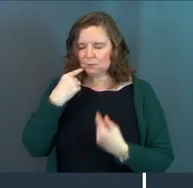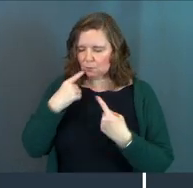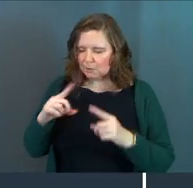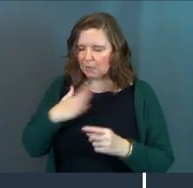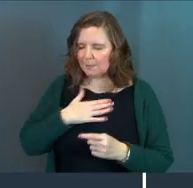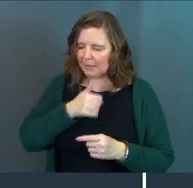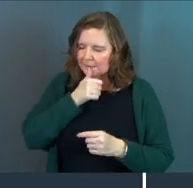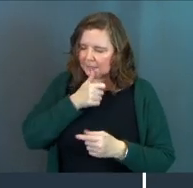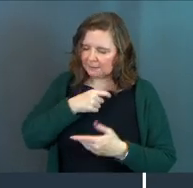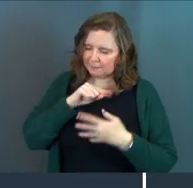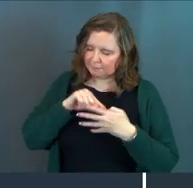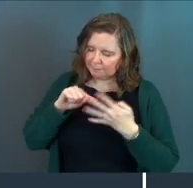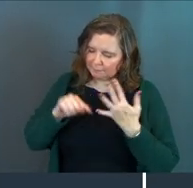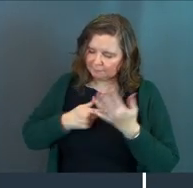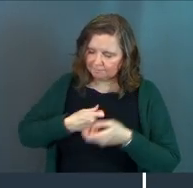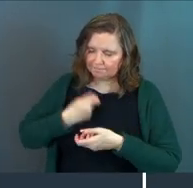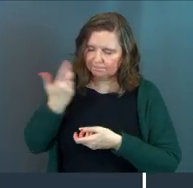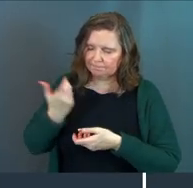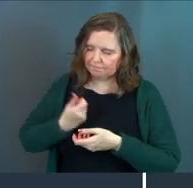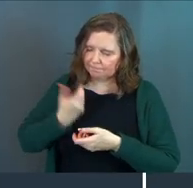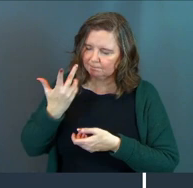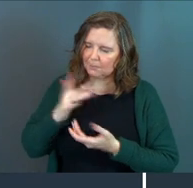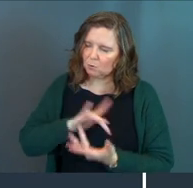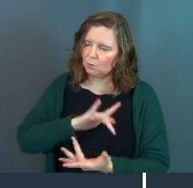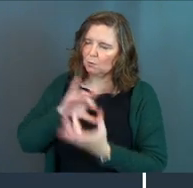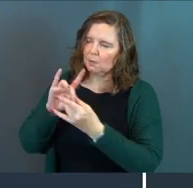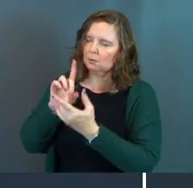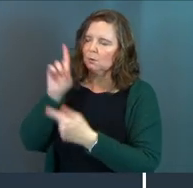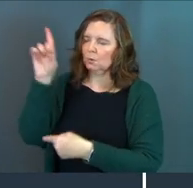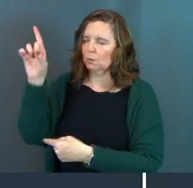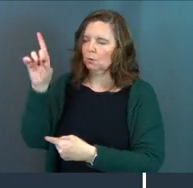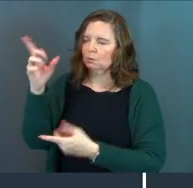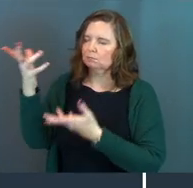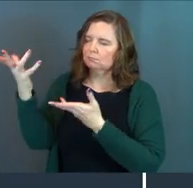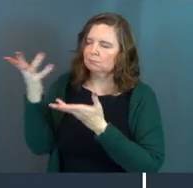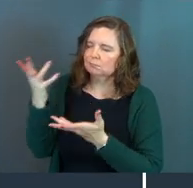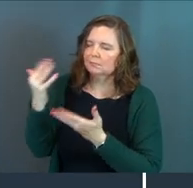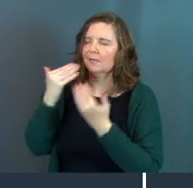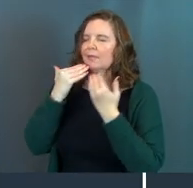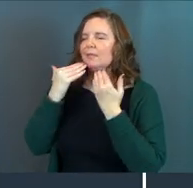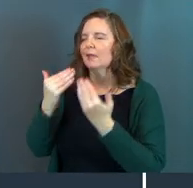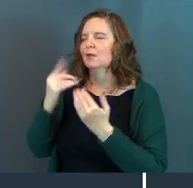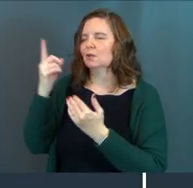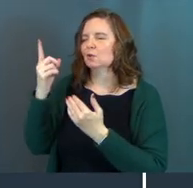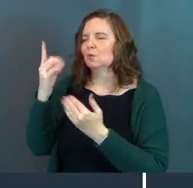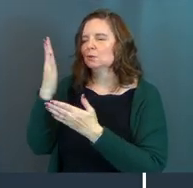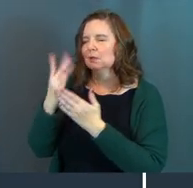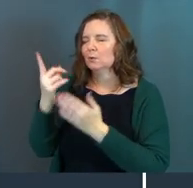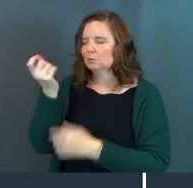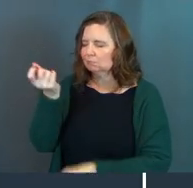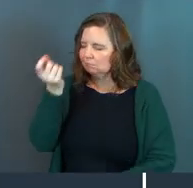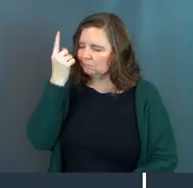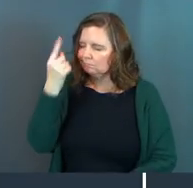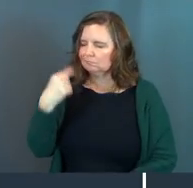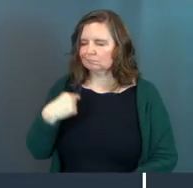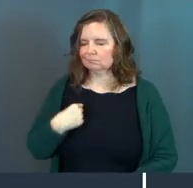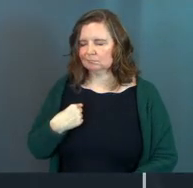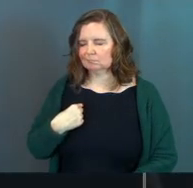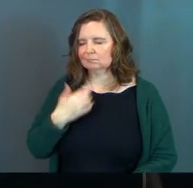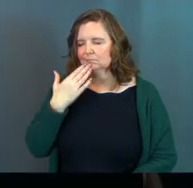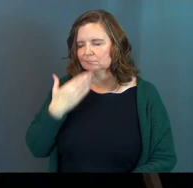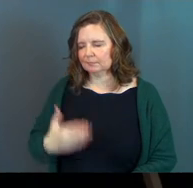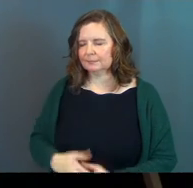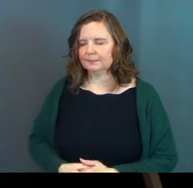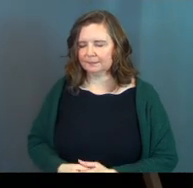tell you my secrets. I need to tell you my sins. I need to reach out to you. God, thank you that you are somebody who gets it and understands.